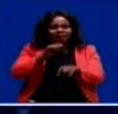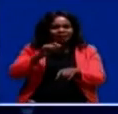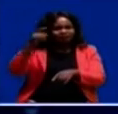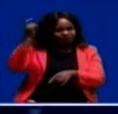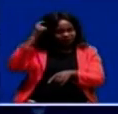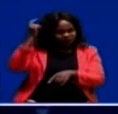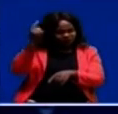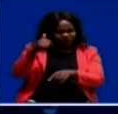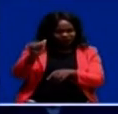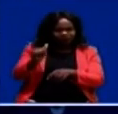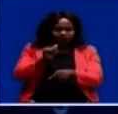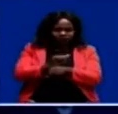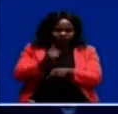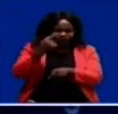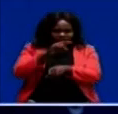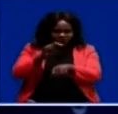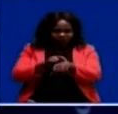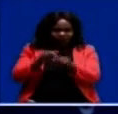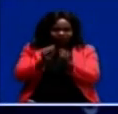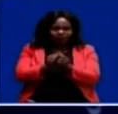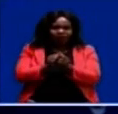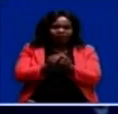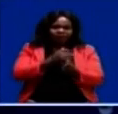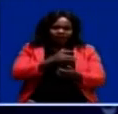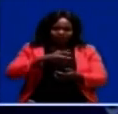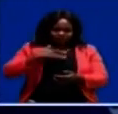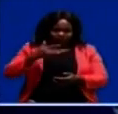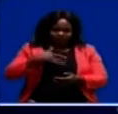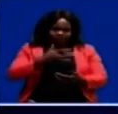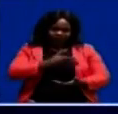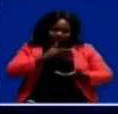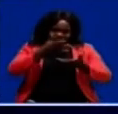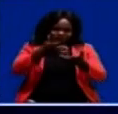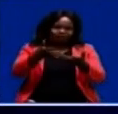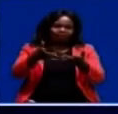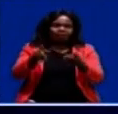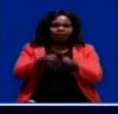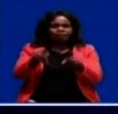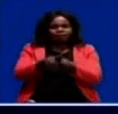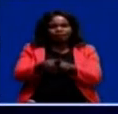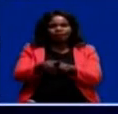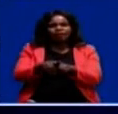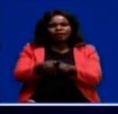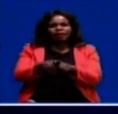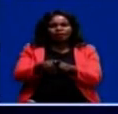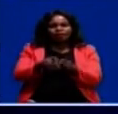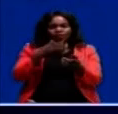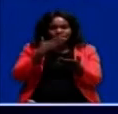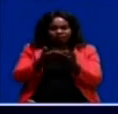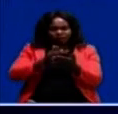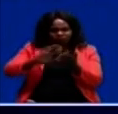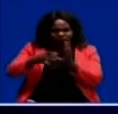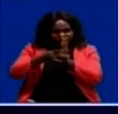integrity who served the nation with passion, dedication and diligence. President Lungu says Mr Mwabe's leadership contributed